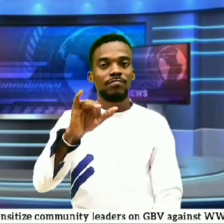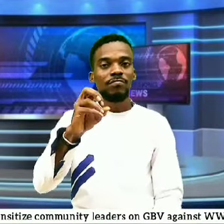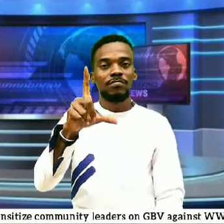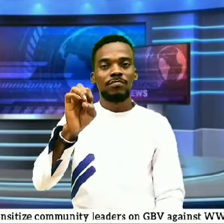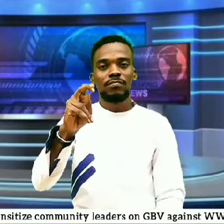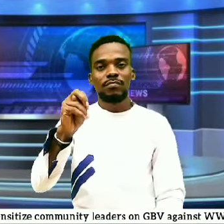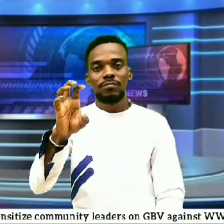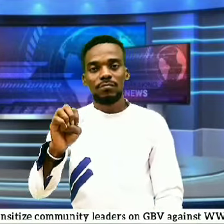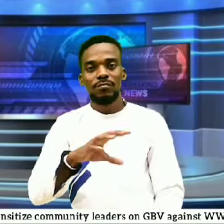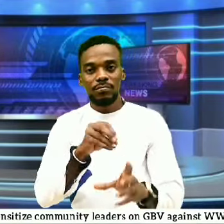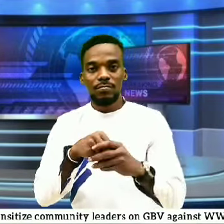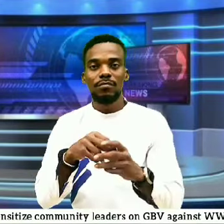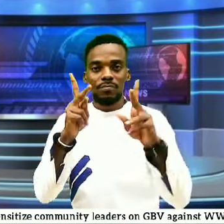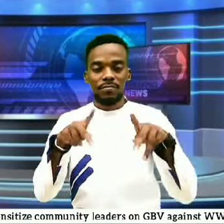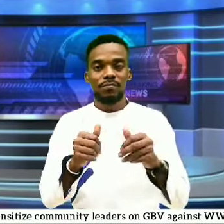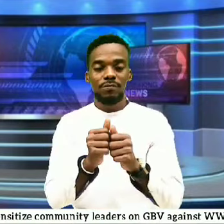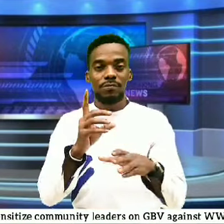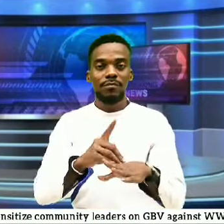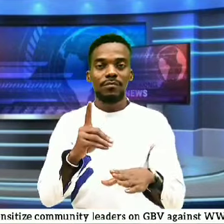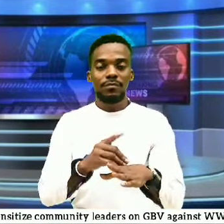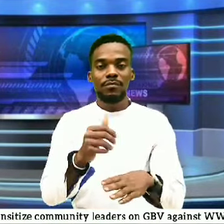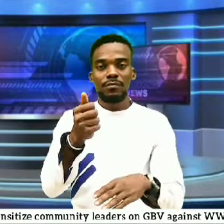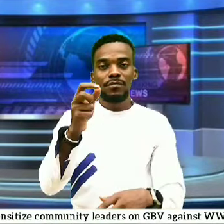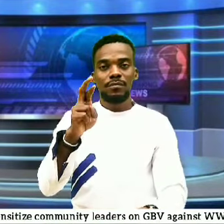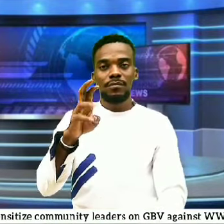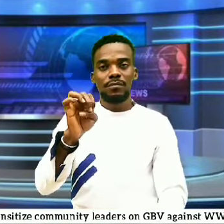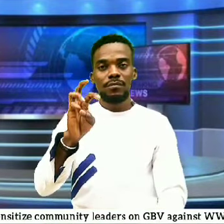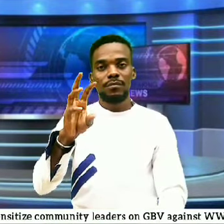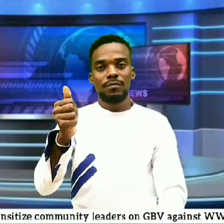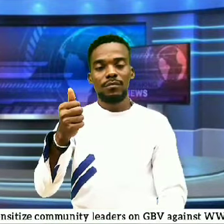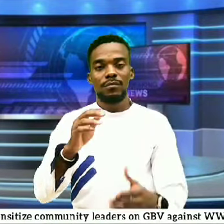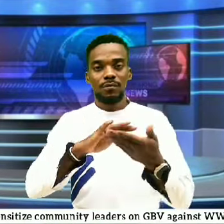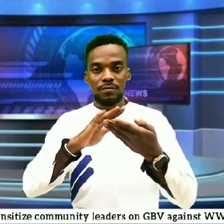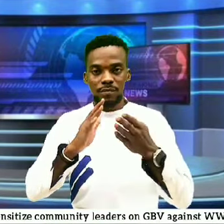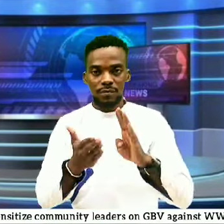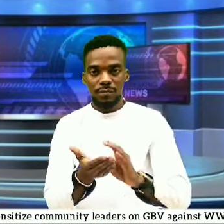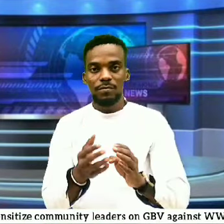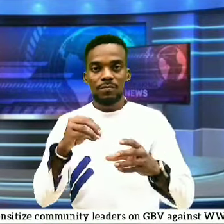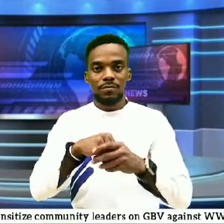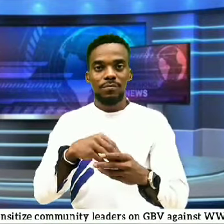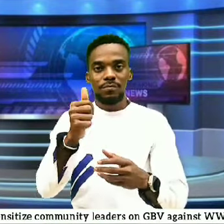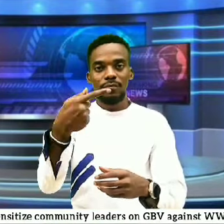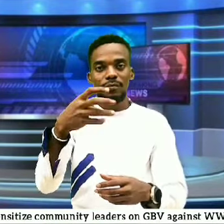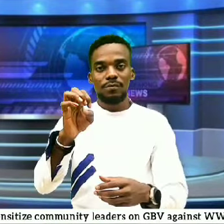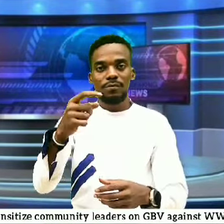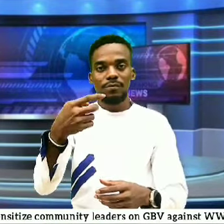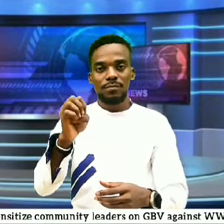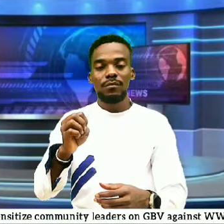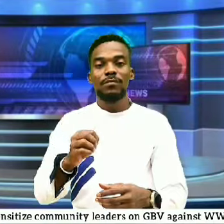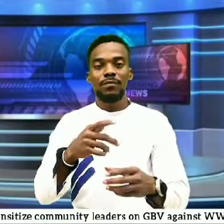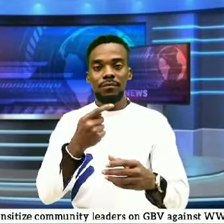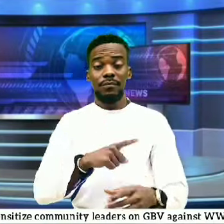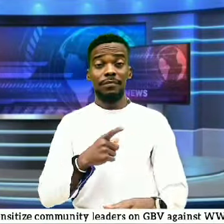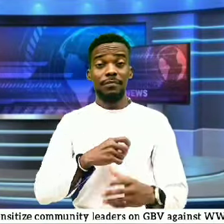the persons with disabilities and the RWA community in Aggege LAGA State Office for